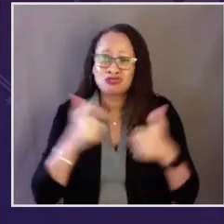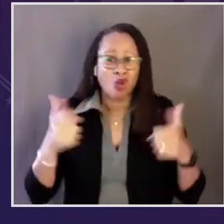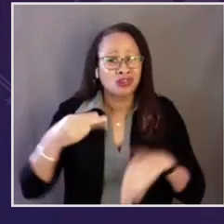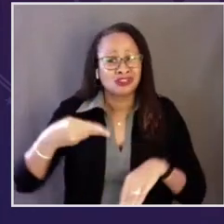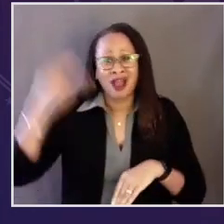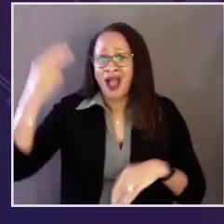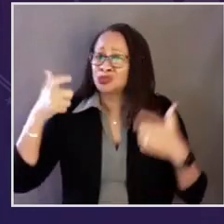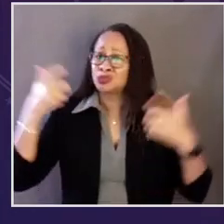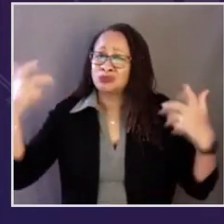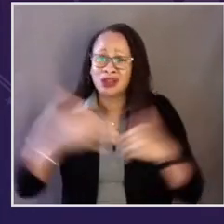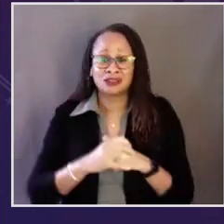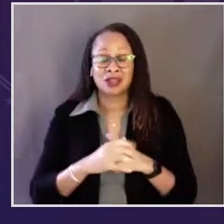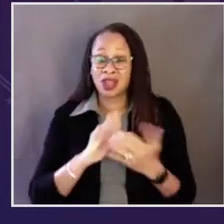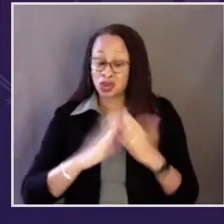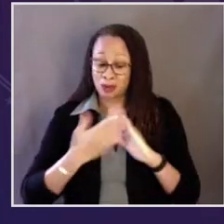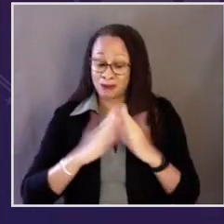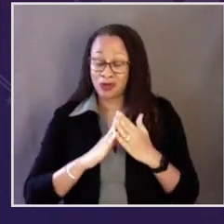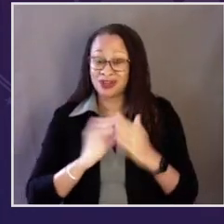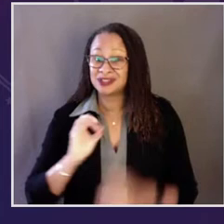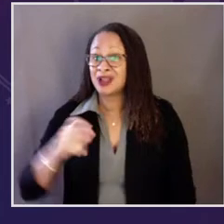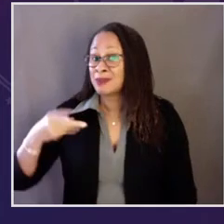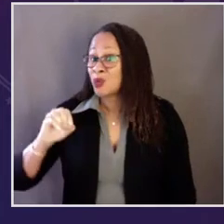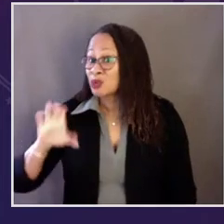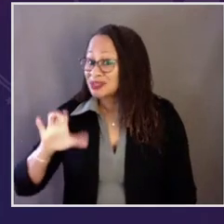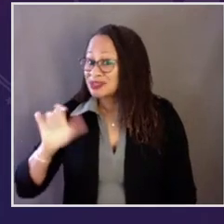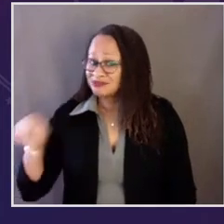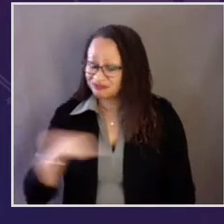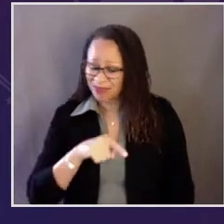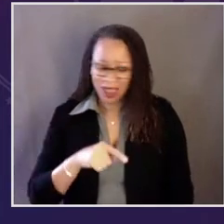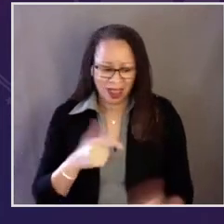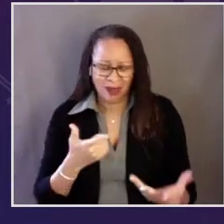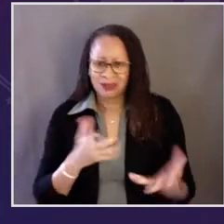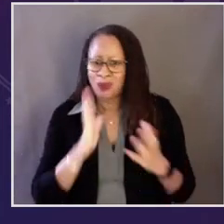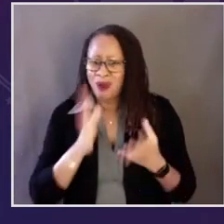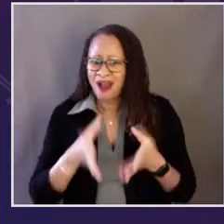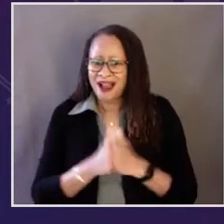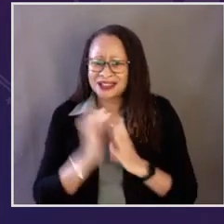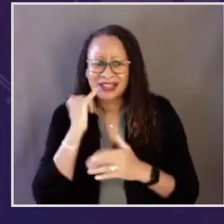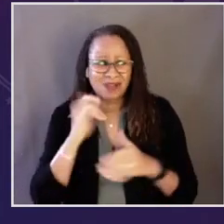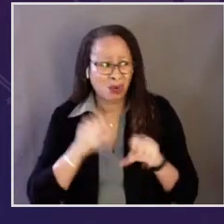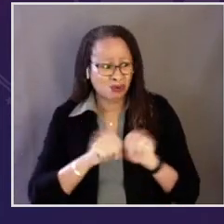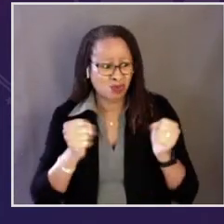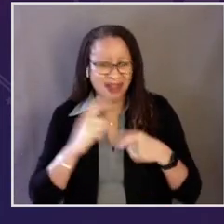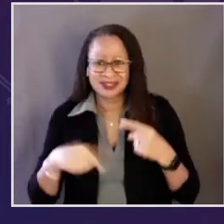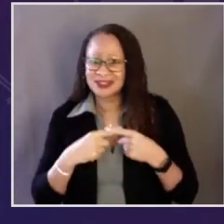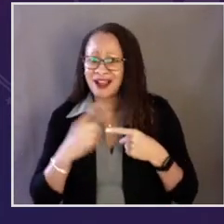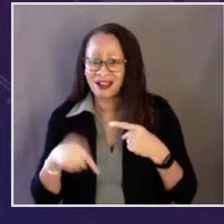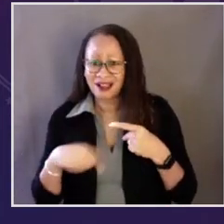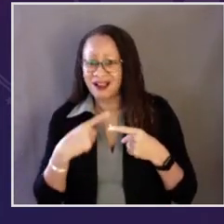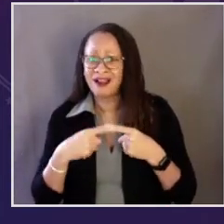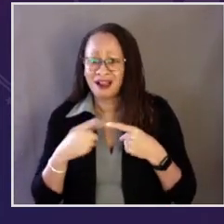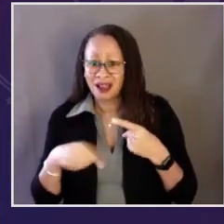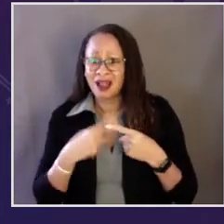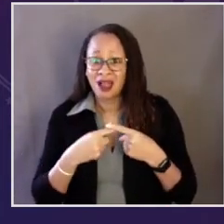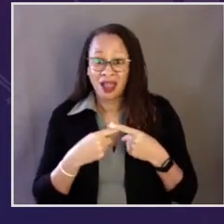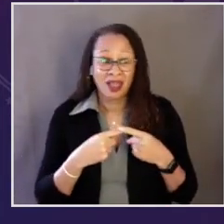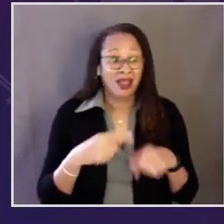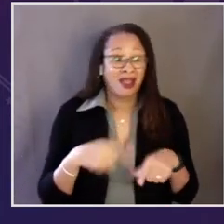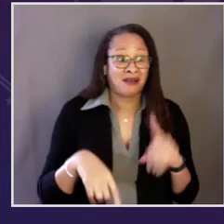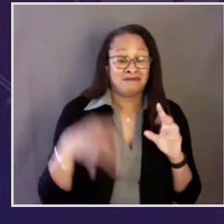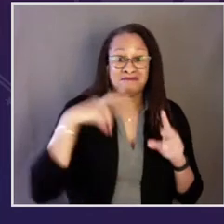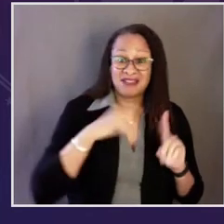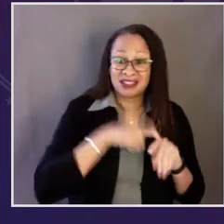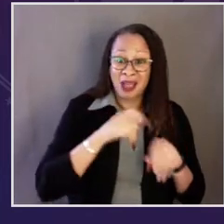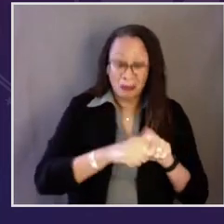unemployment rates too hot, too large, too high. Communities of color are left to ask whether they'll ever be